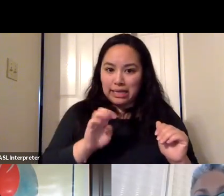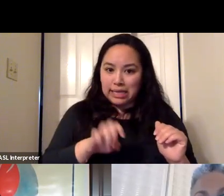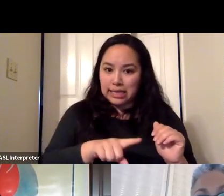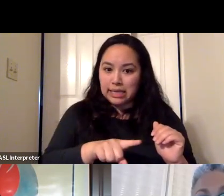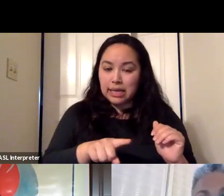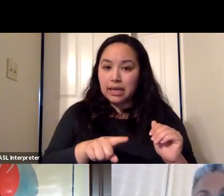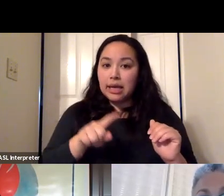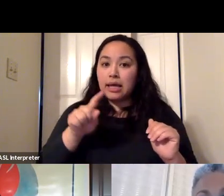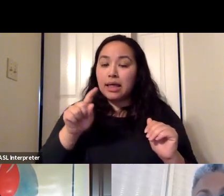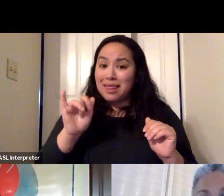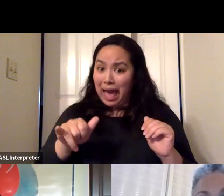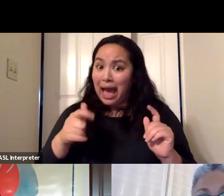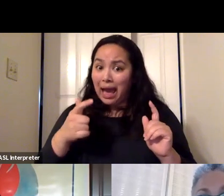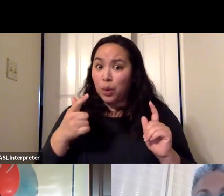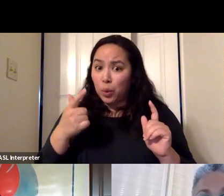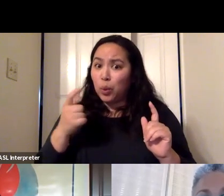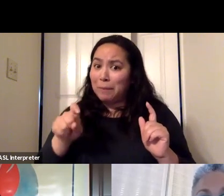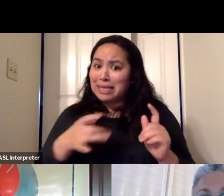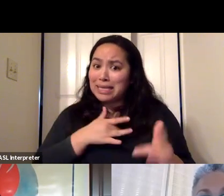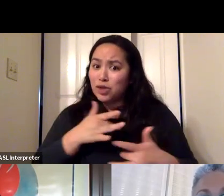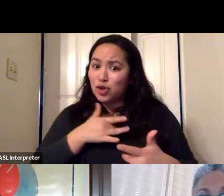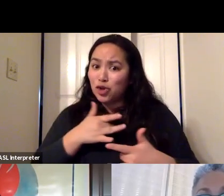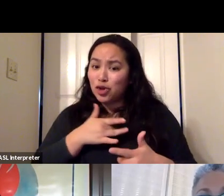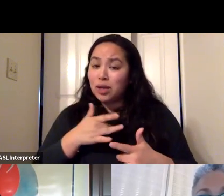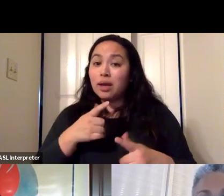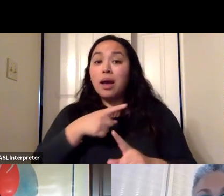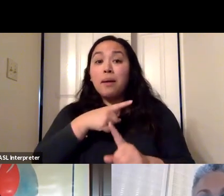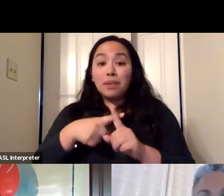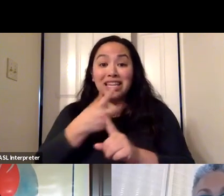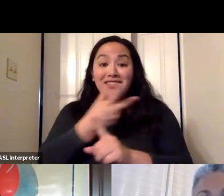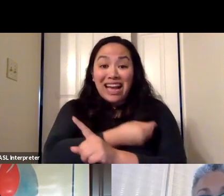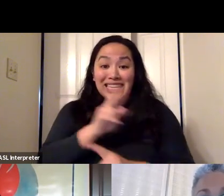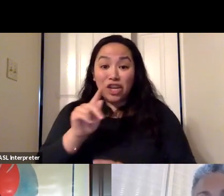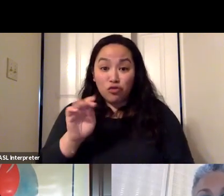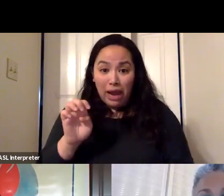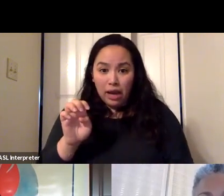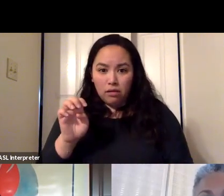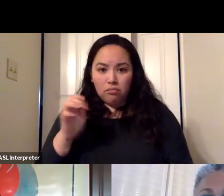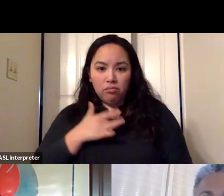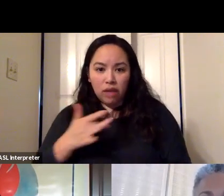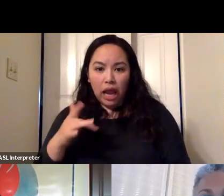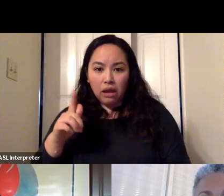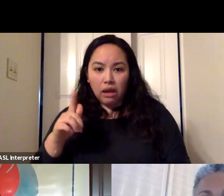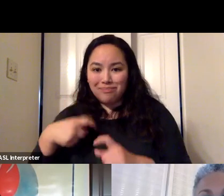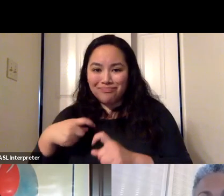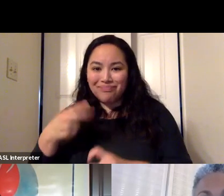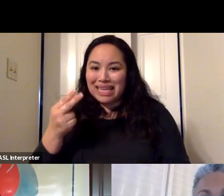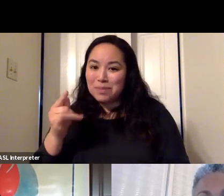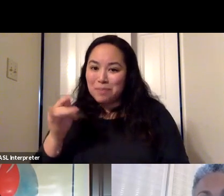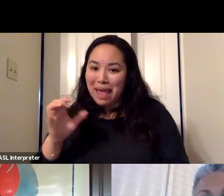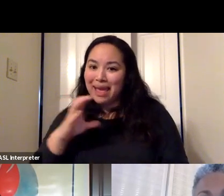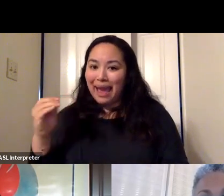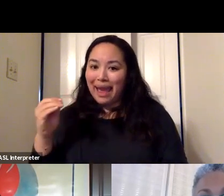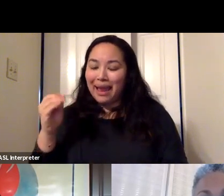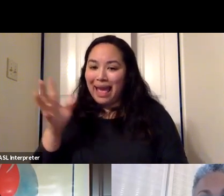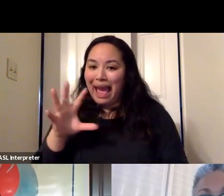that we have to be concerned about. And then when we go to our vaccination rates, these are the two groups with the lowest vaccination rates. And so I think